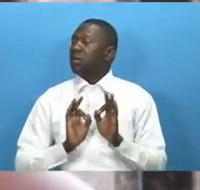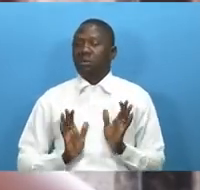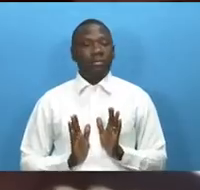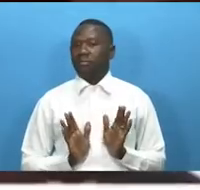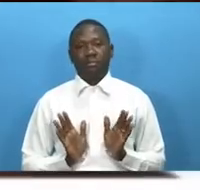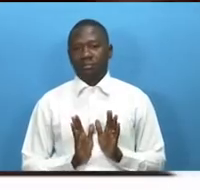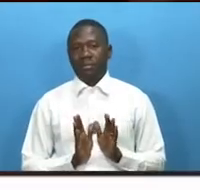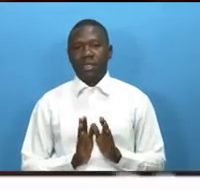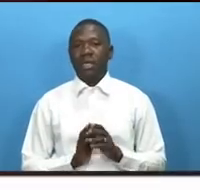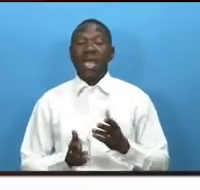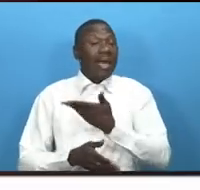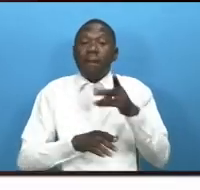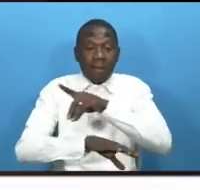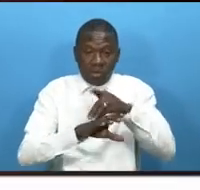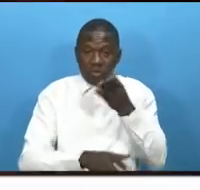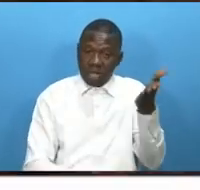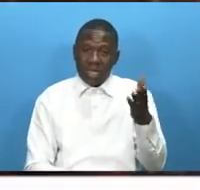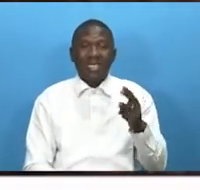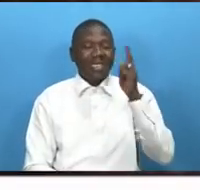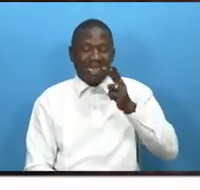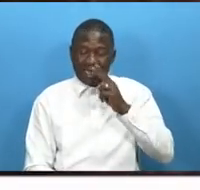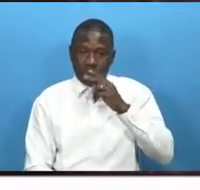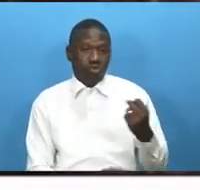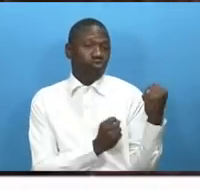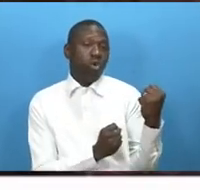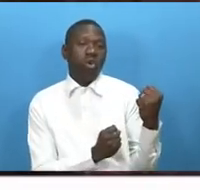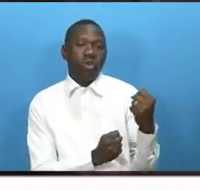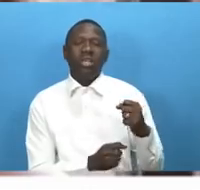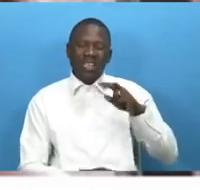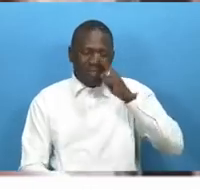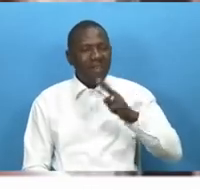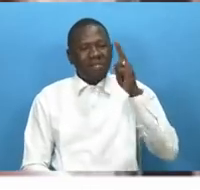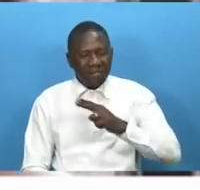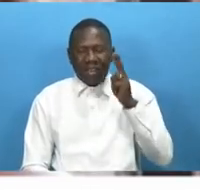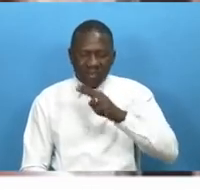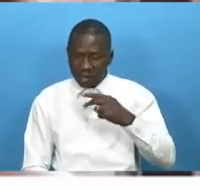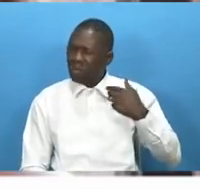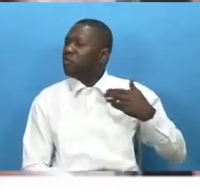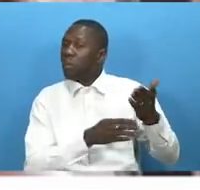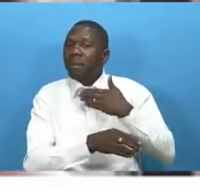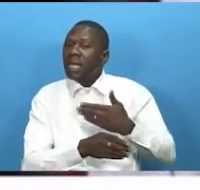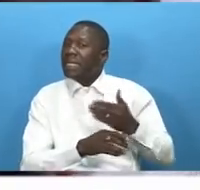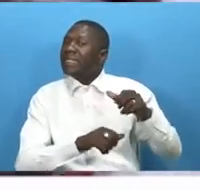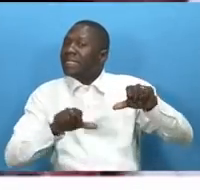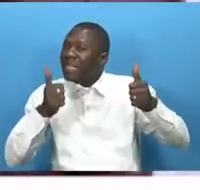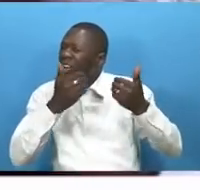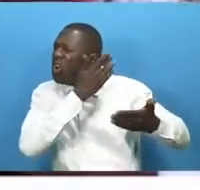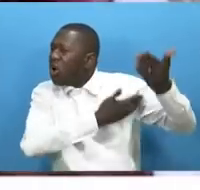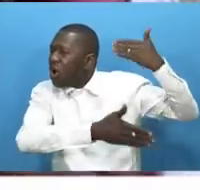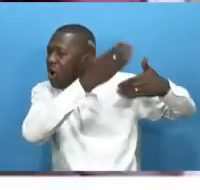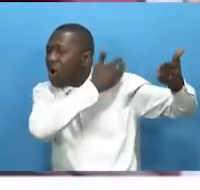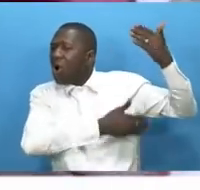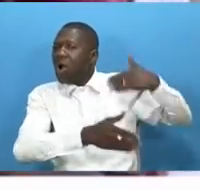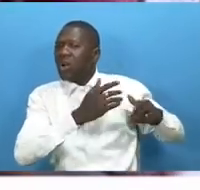try to hustle i start from a long long long long distance i do a lot before taking the back way